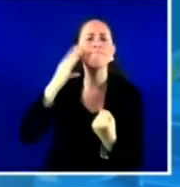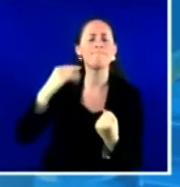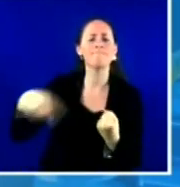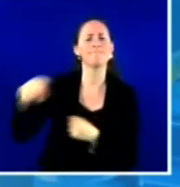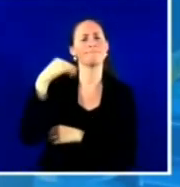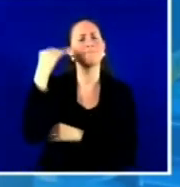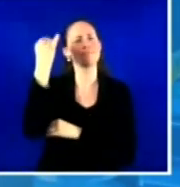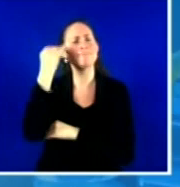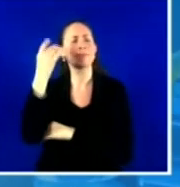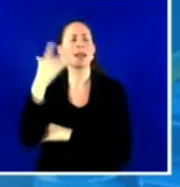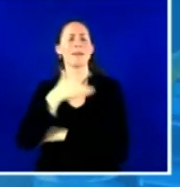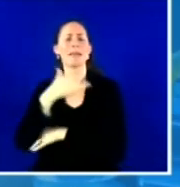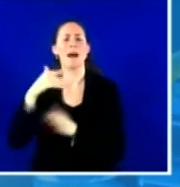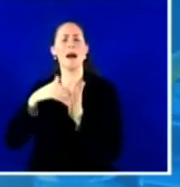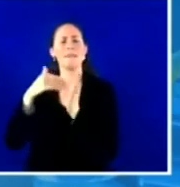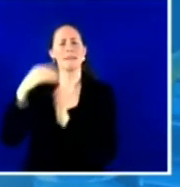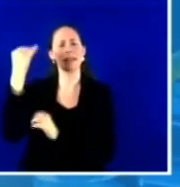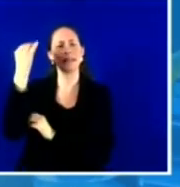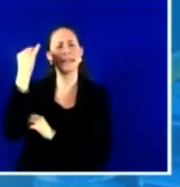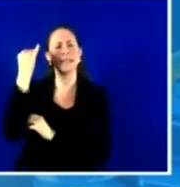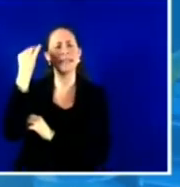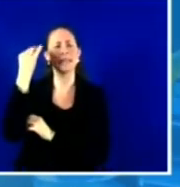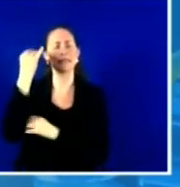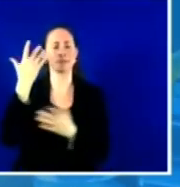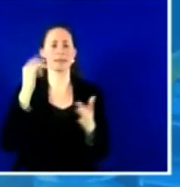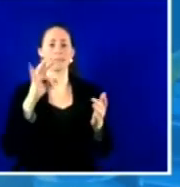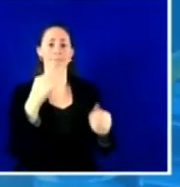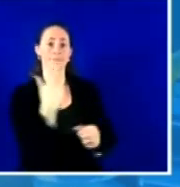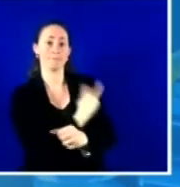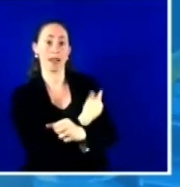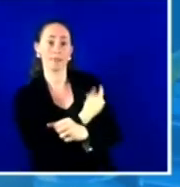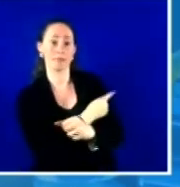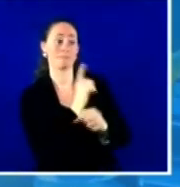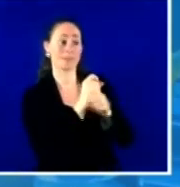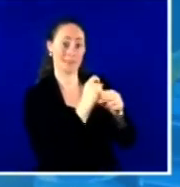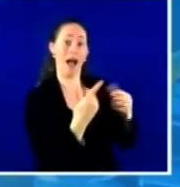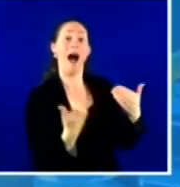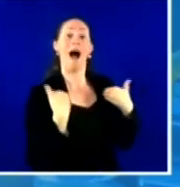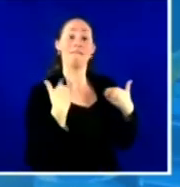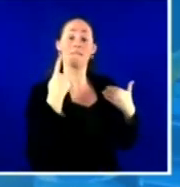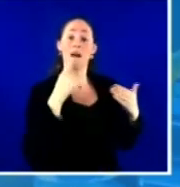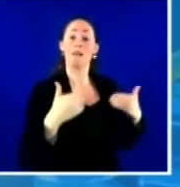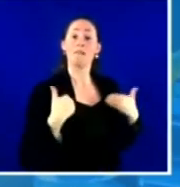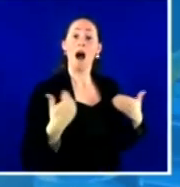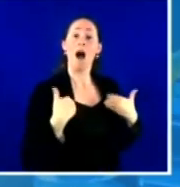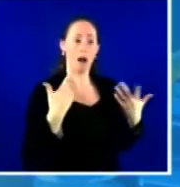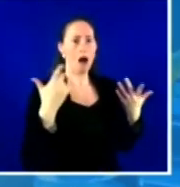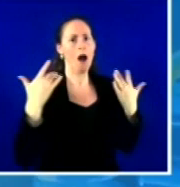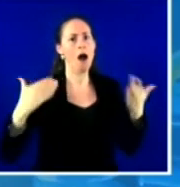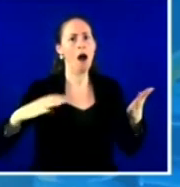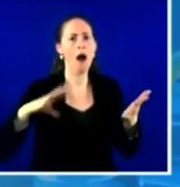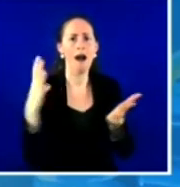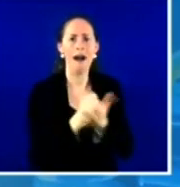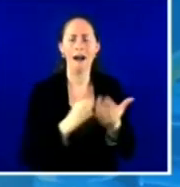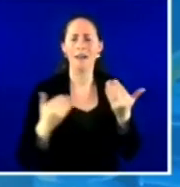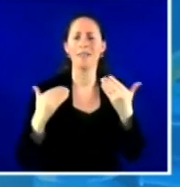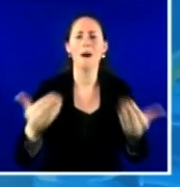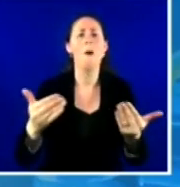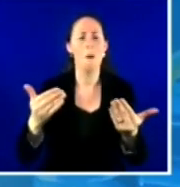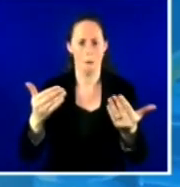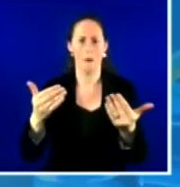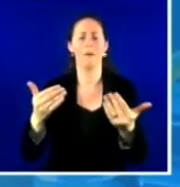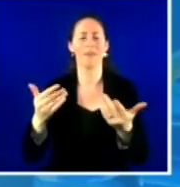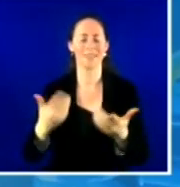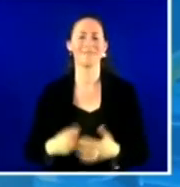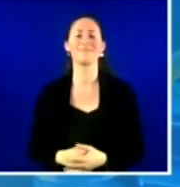COVID vaccine came up and came available for adolescents, we were really ready to jump in. So I would say a couple of things that I'd love to highlight. Um, the American Academy